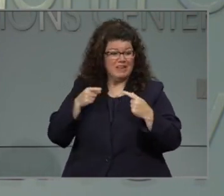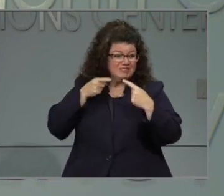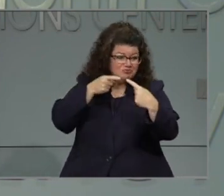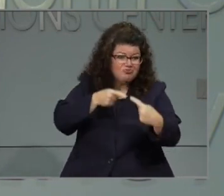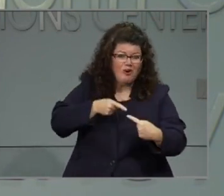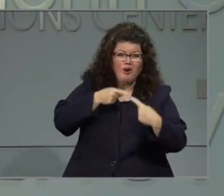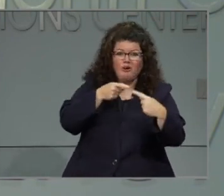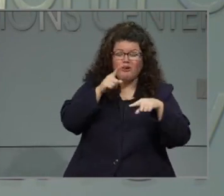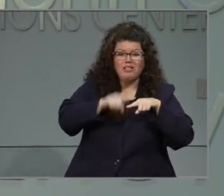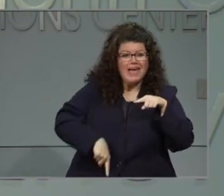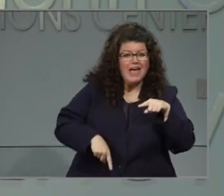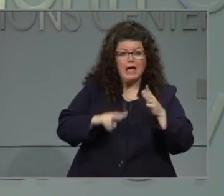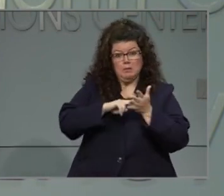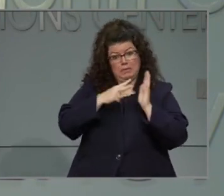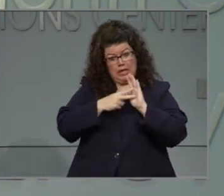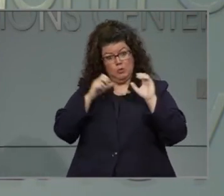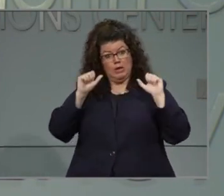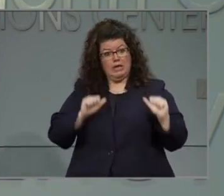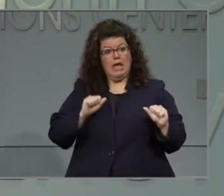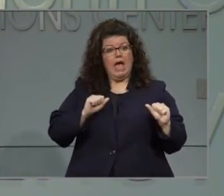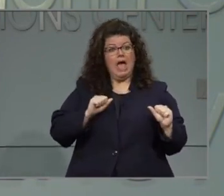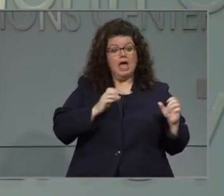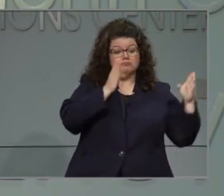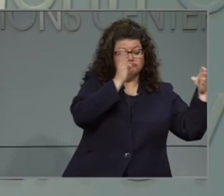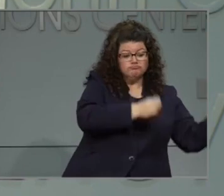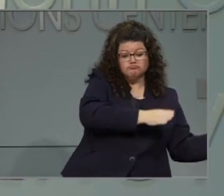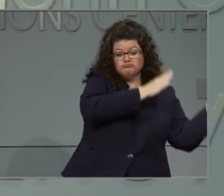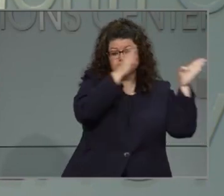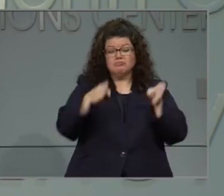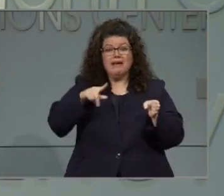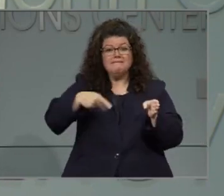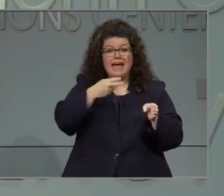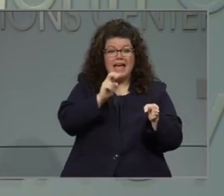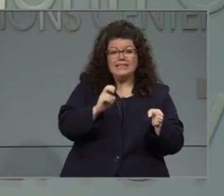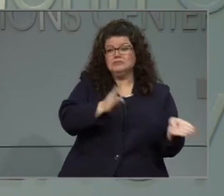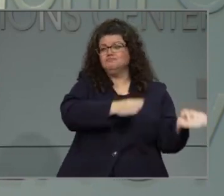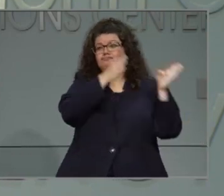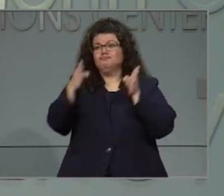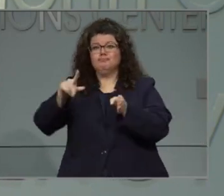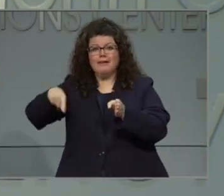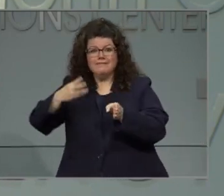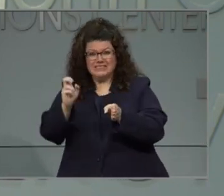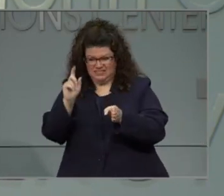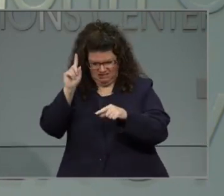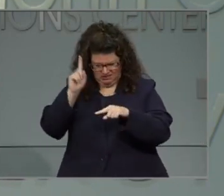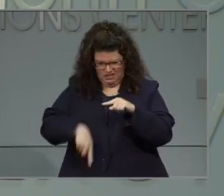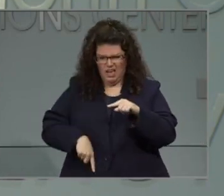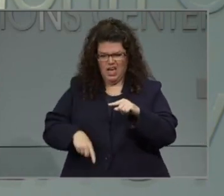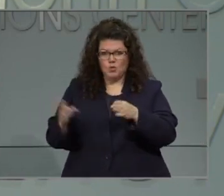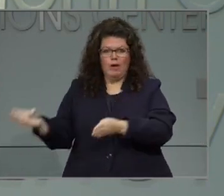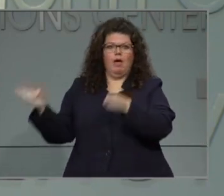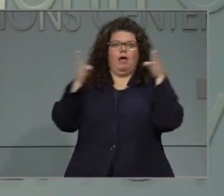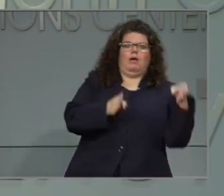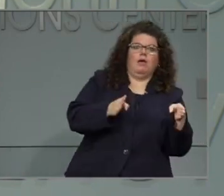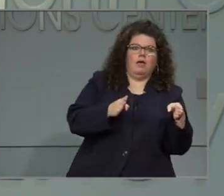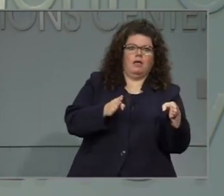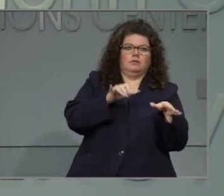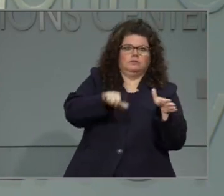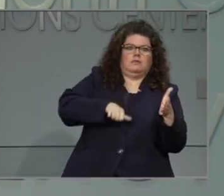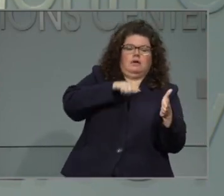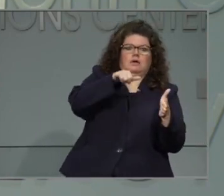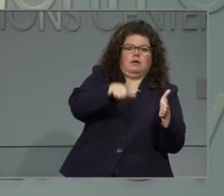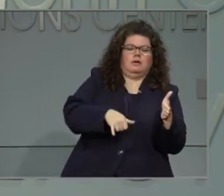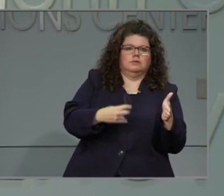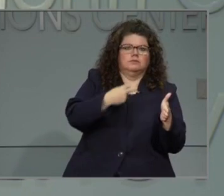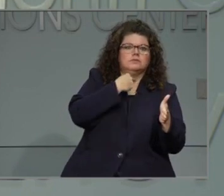able to ease restrictions and to get our economy going full speed again, and you make it harder to slow the spread of the